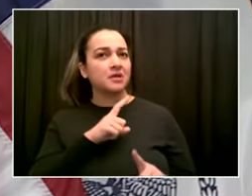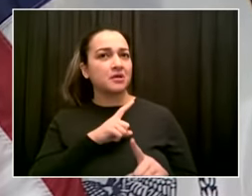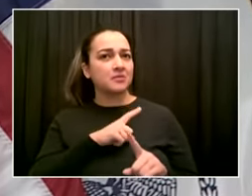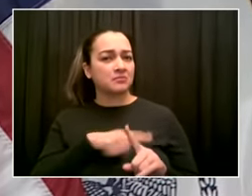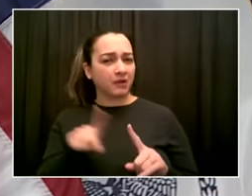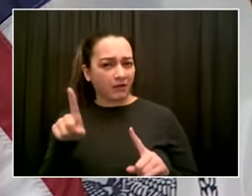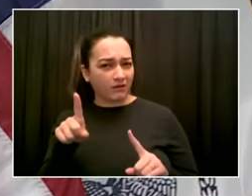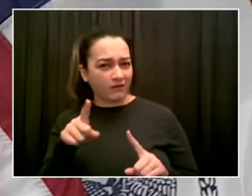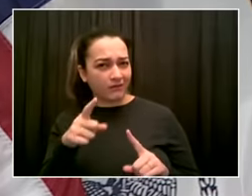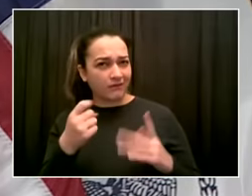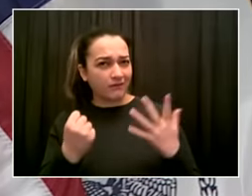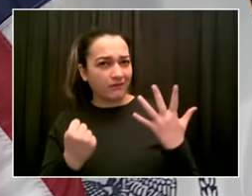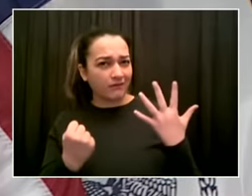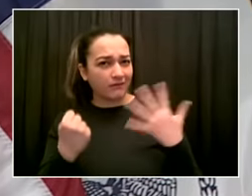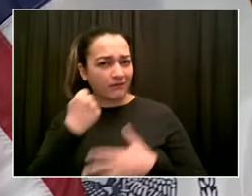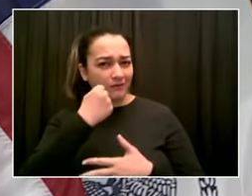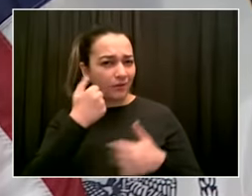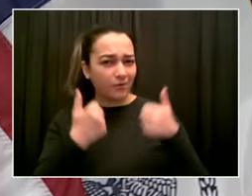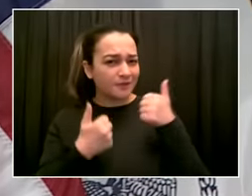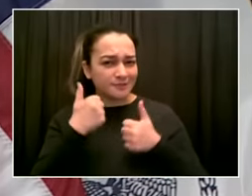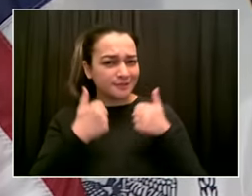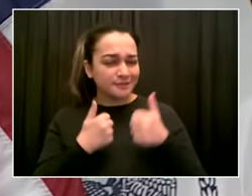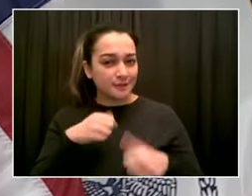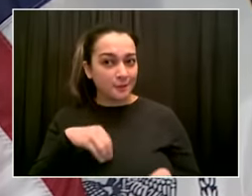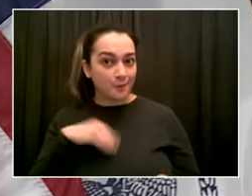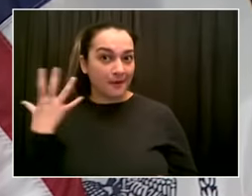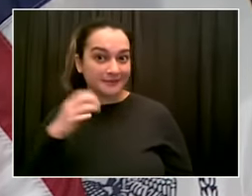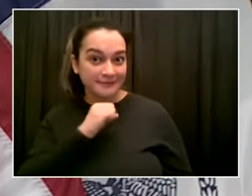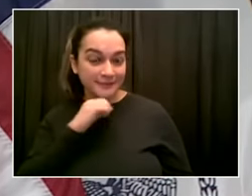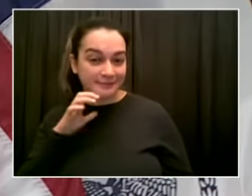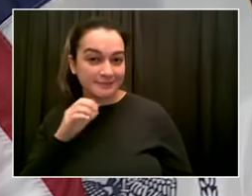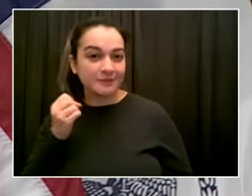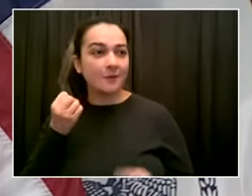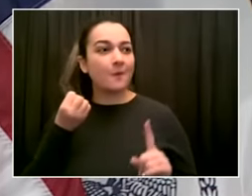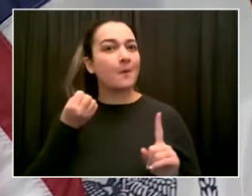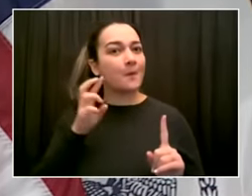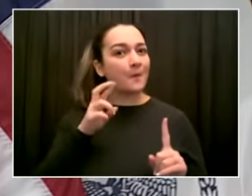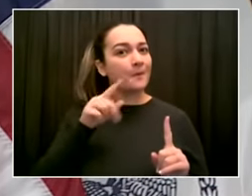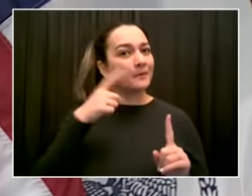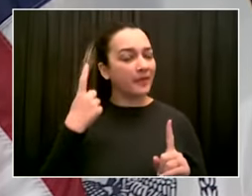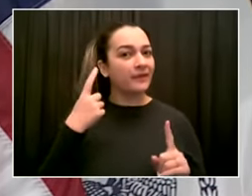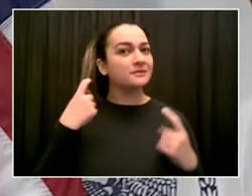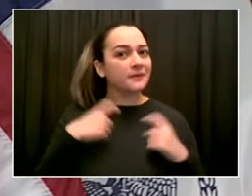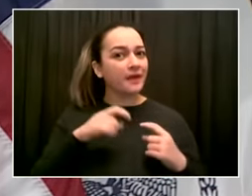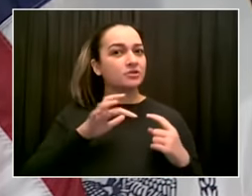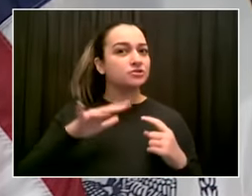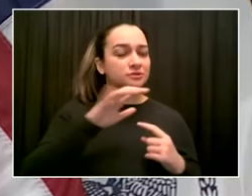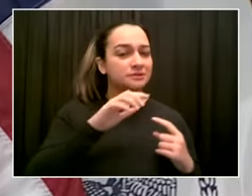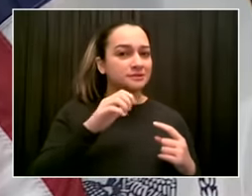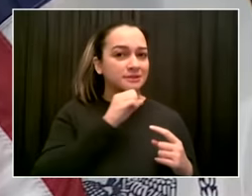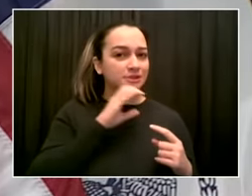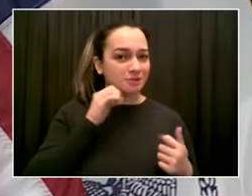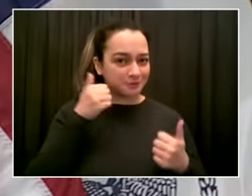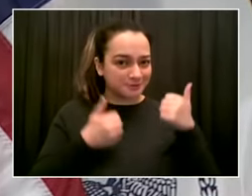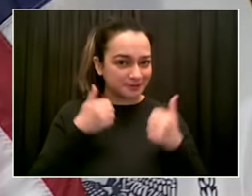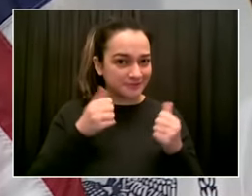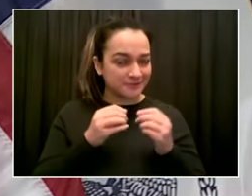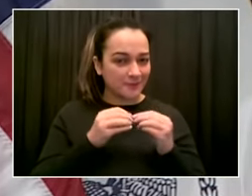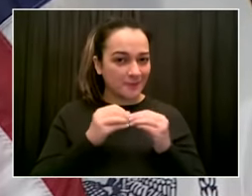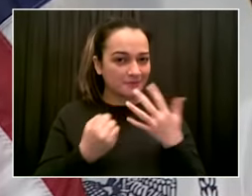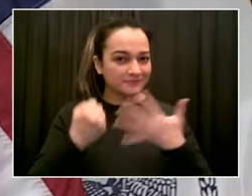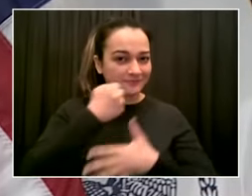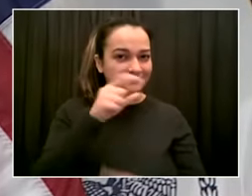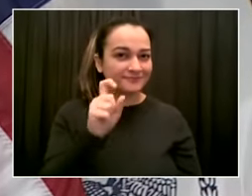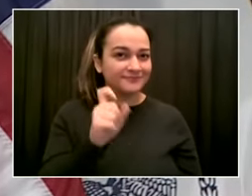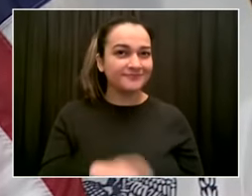plan. Two, we're going to homebound seniors of all backgrounds. The goal is to reach every